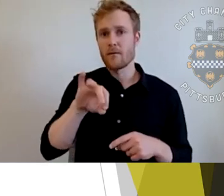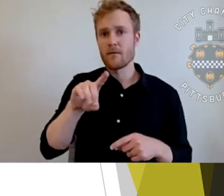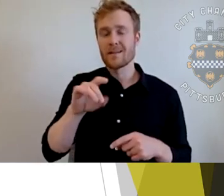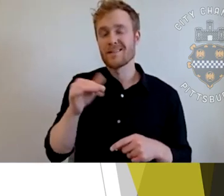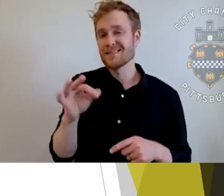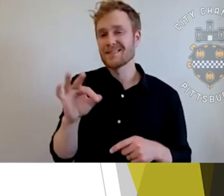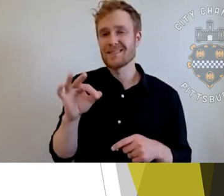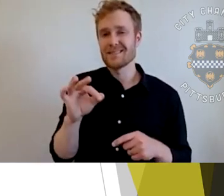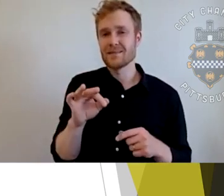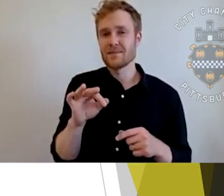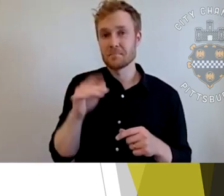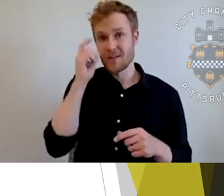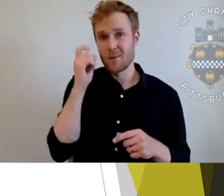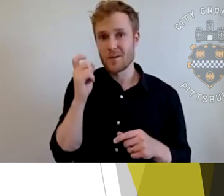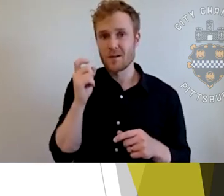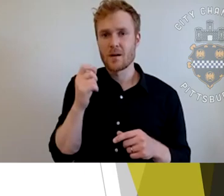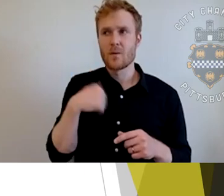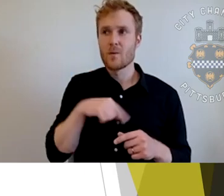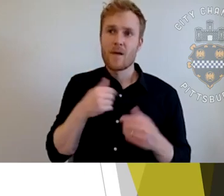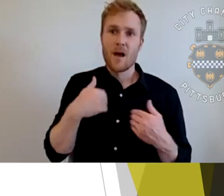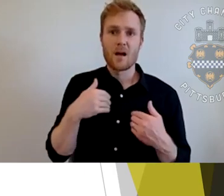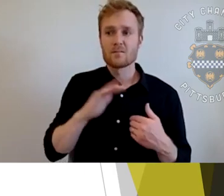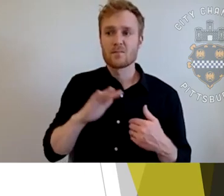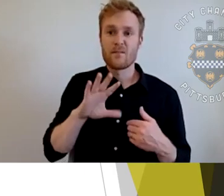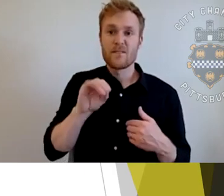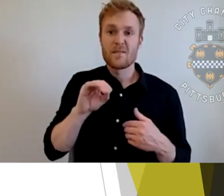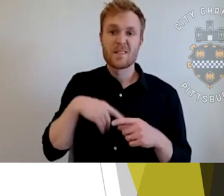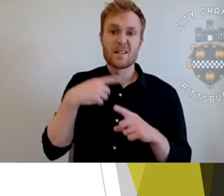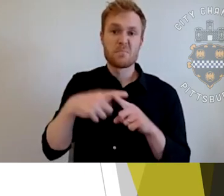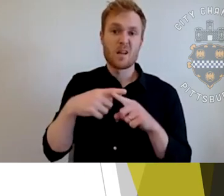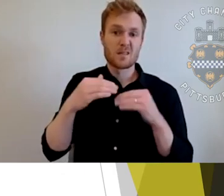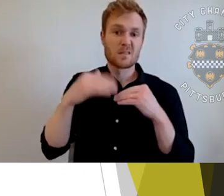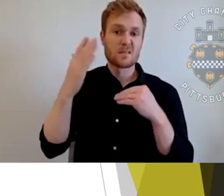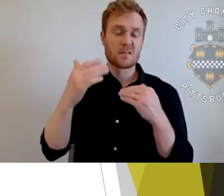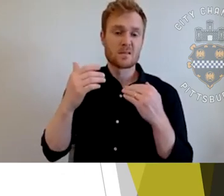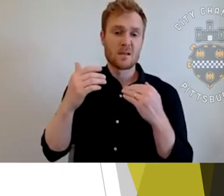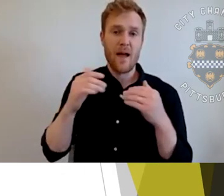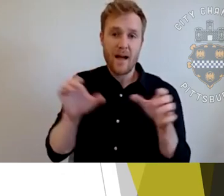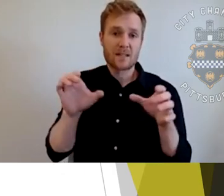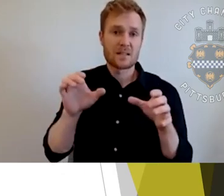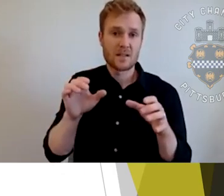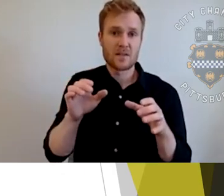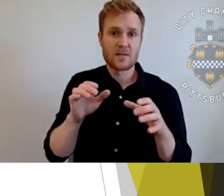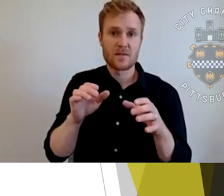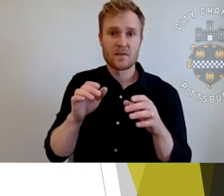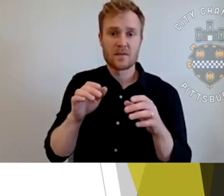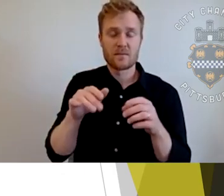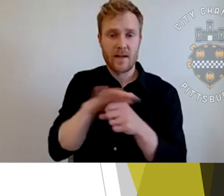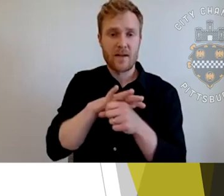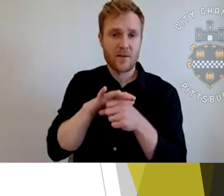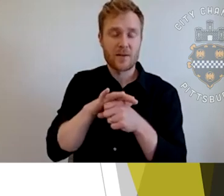50 plus active facilities with people in them, not including parks and green spaces. So